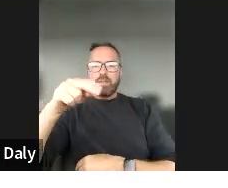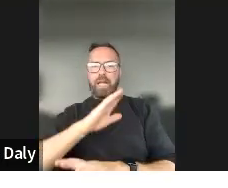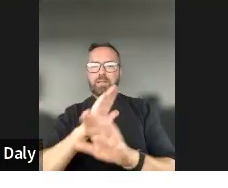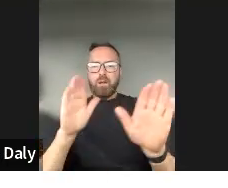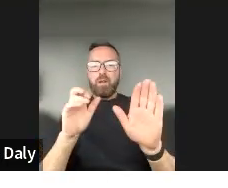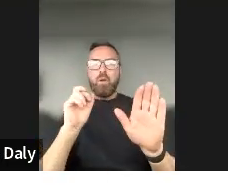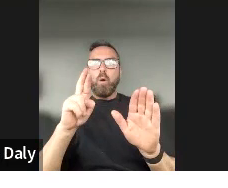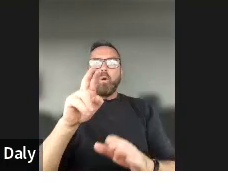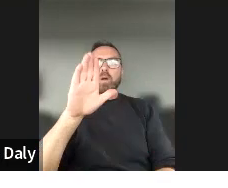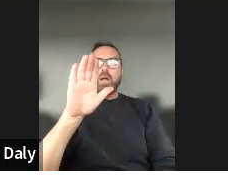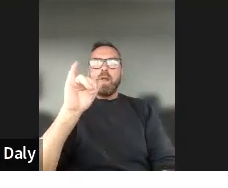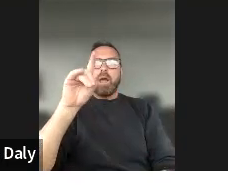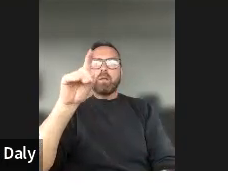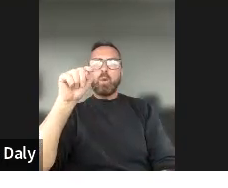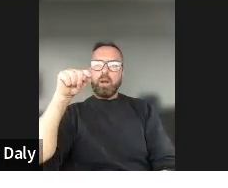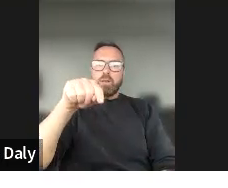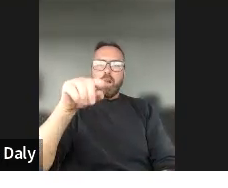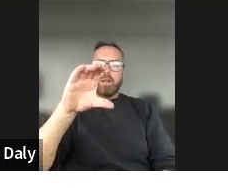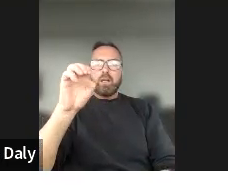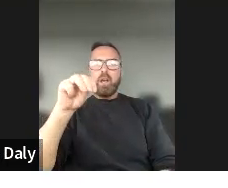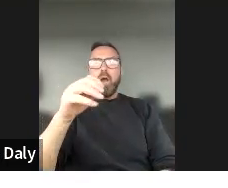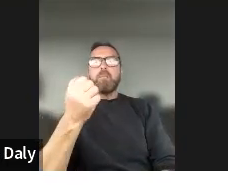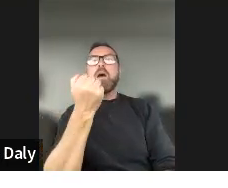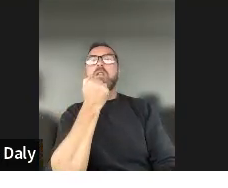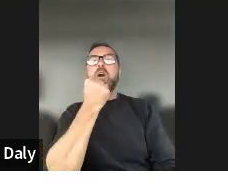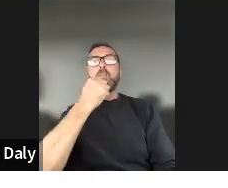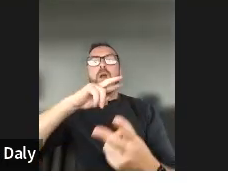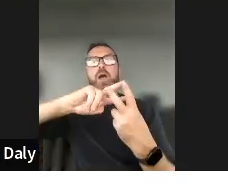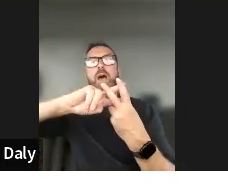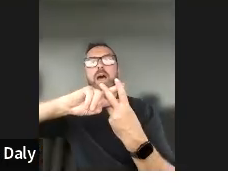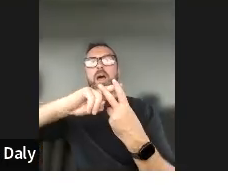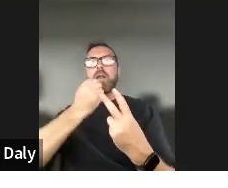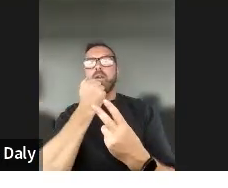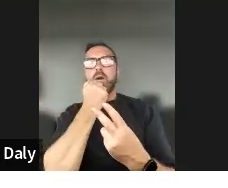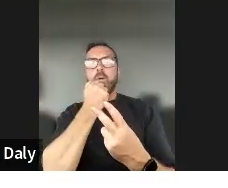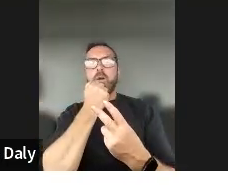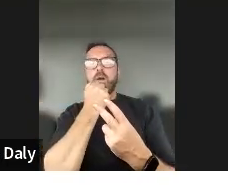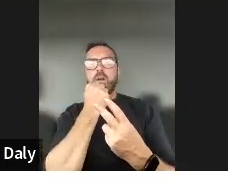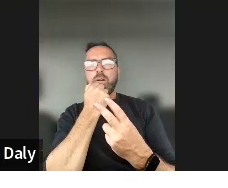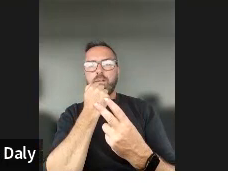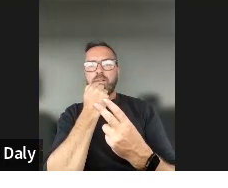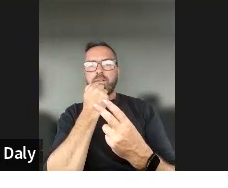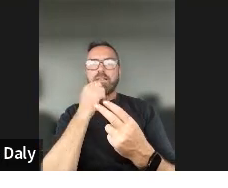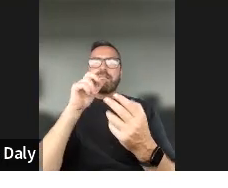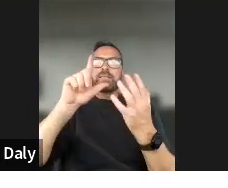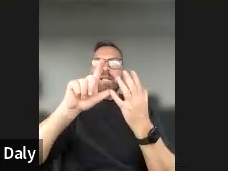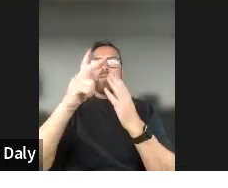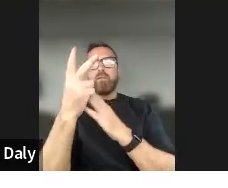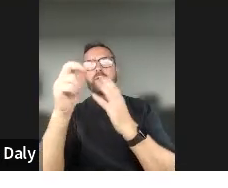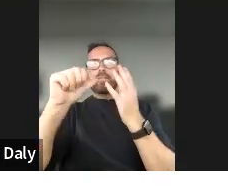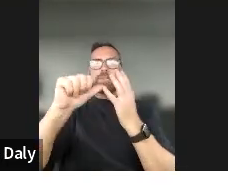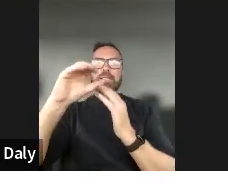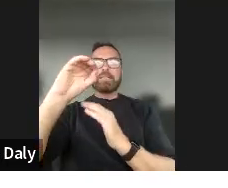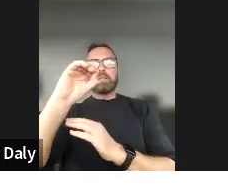slido.com you put then the event code hashtag 73 60